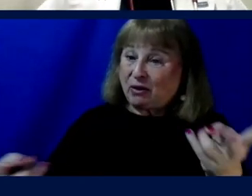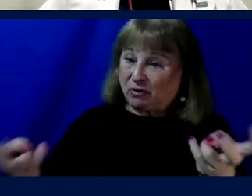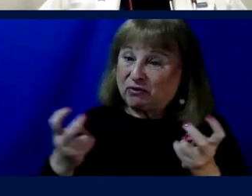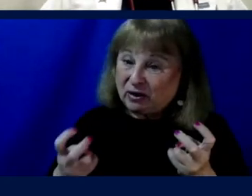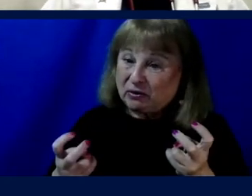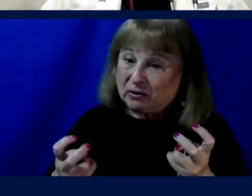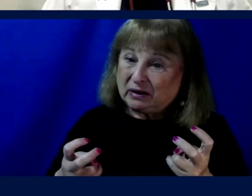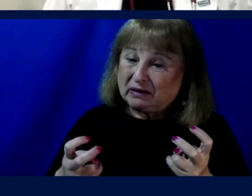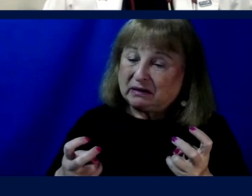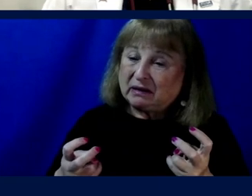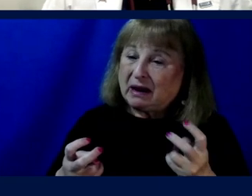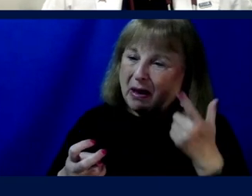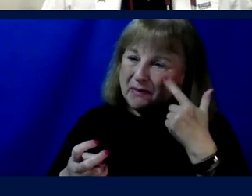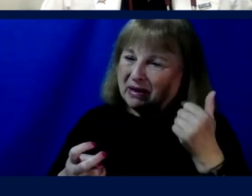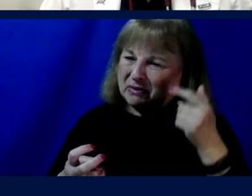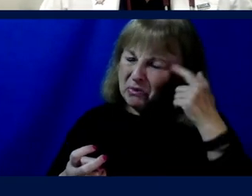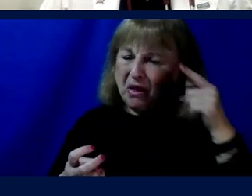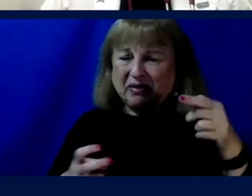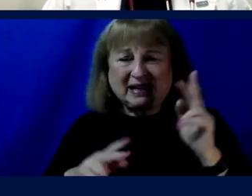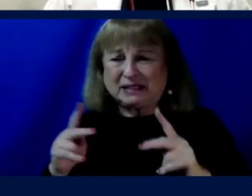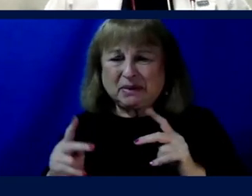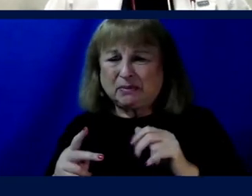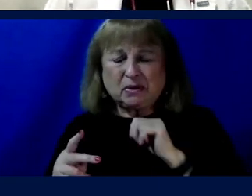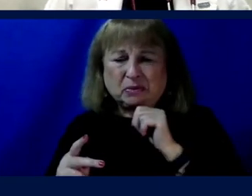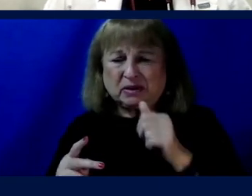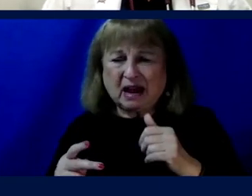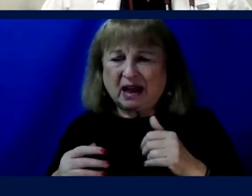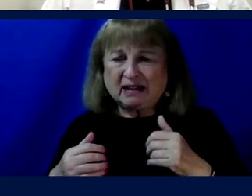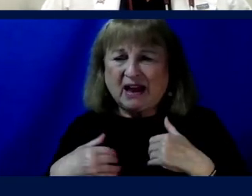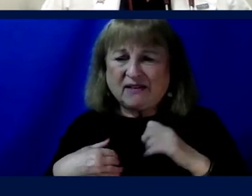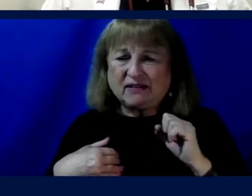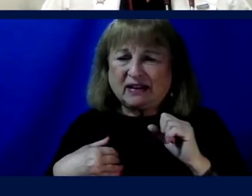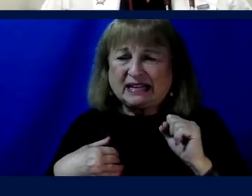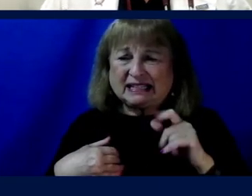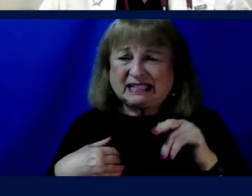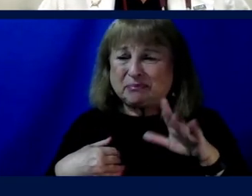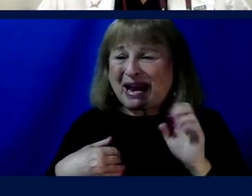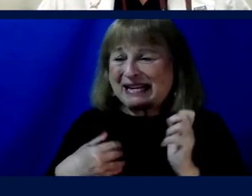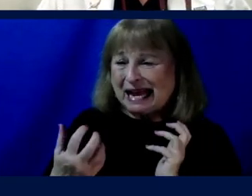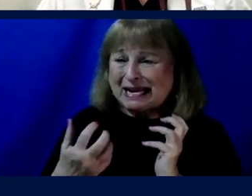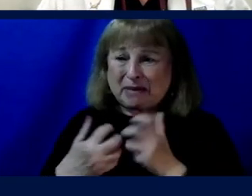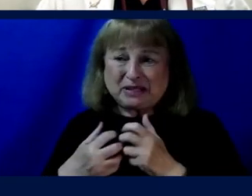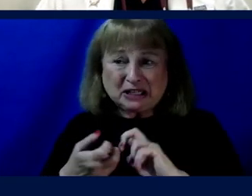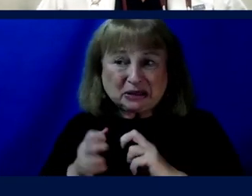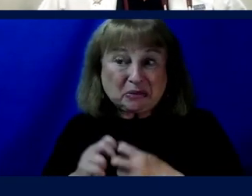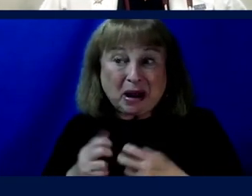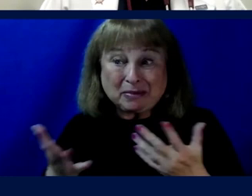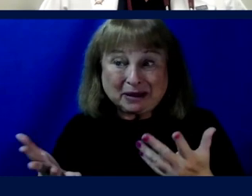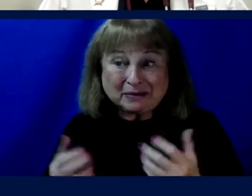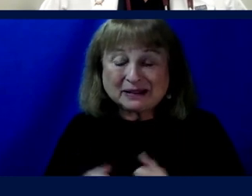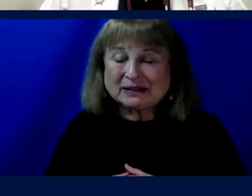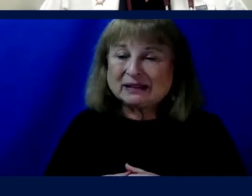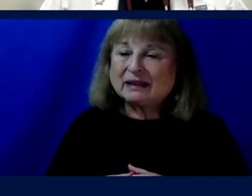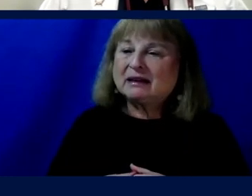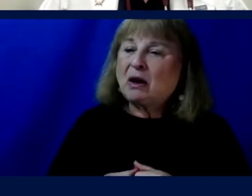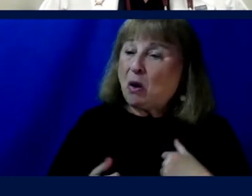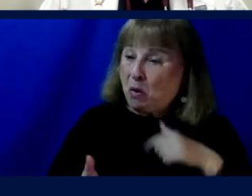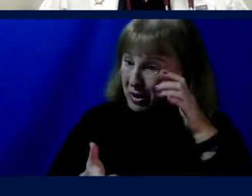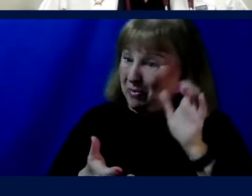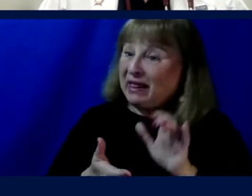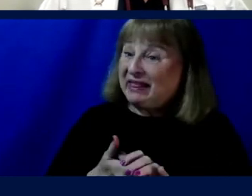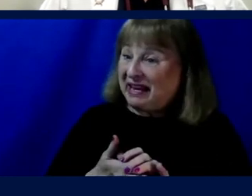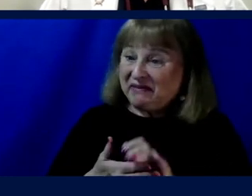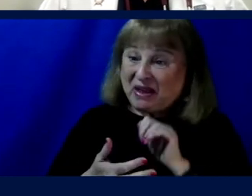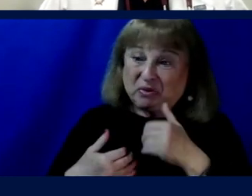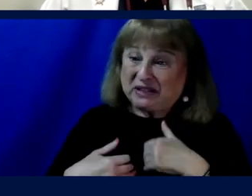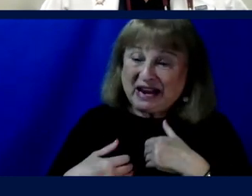basically because it was thought these people won't be susceptible to space adaptation systems that we've never tested. But we believe that they wouldn't do